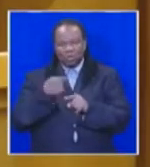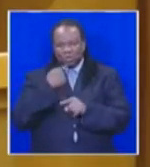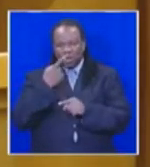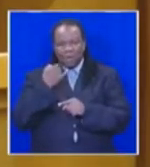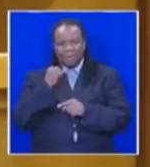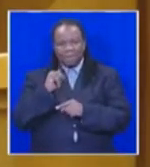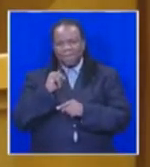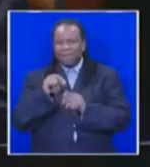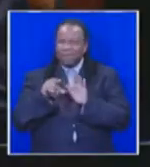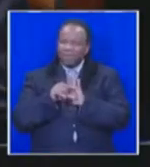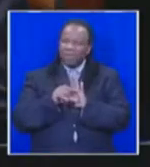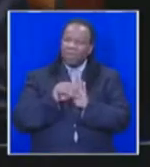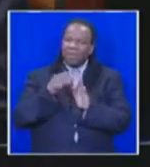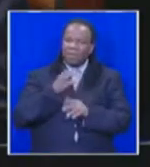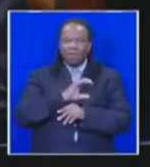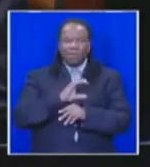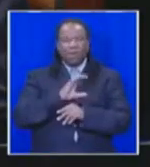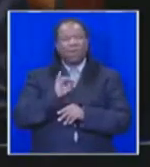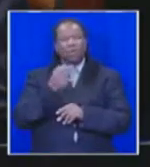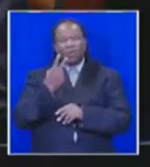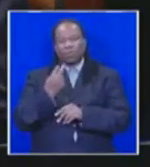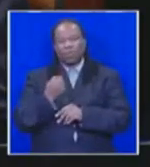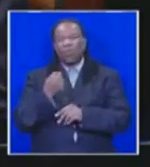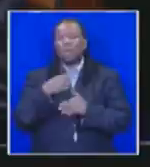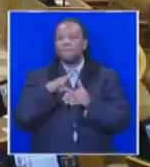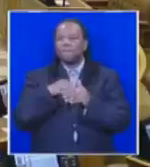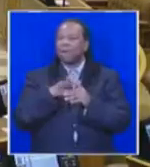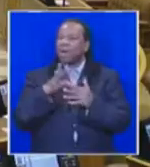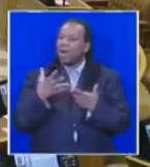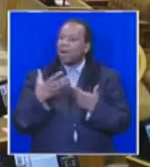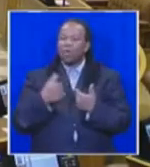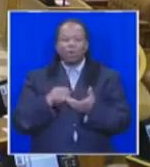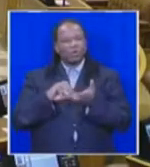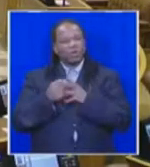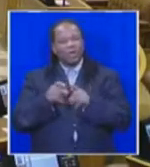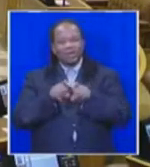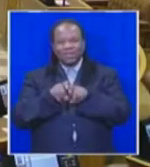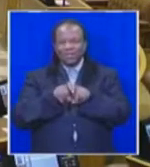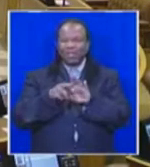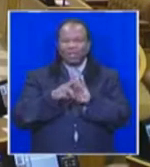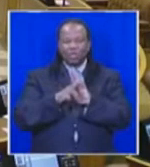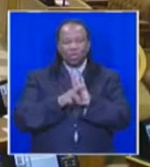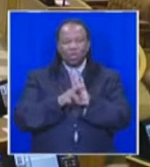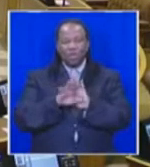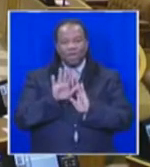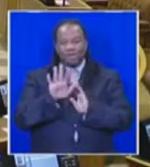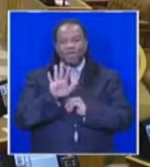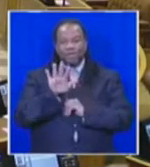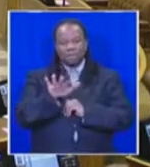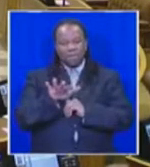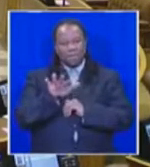character and intentions. As new members we pushed the limits and tested the rules on many occasions but this fifth Parliament has ushered in